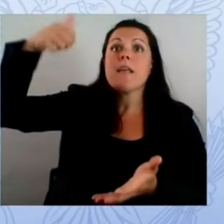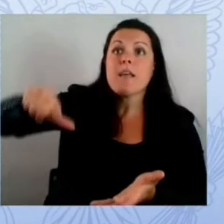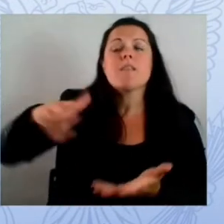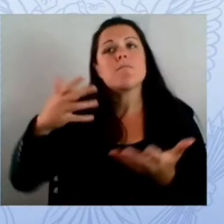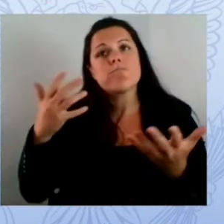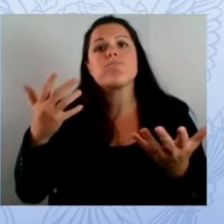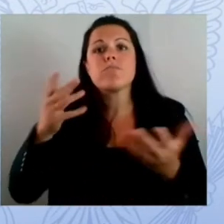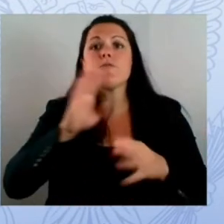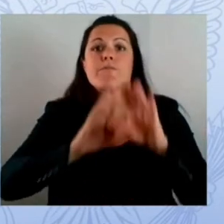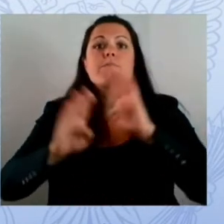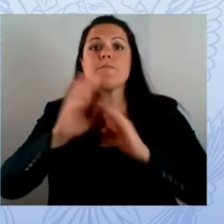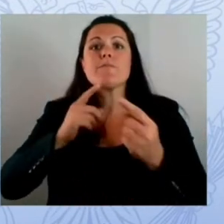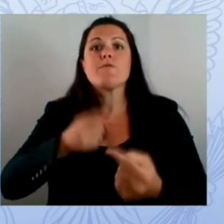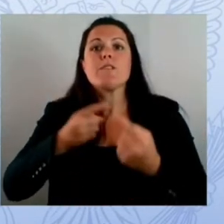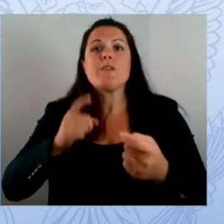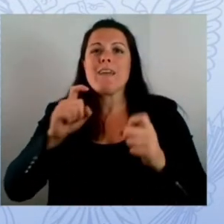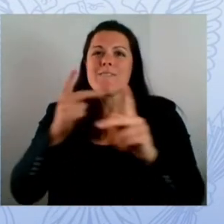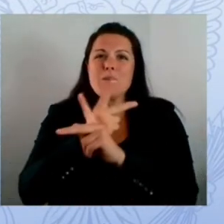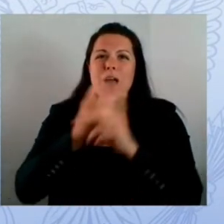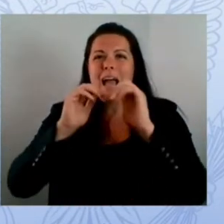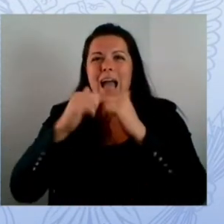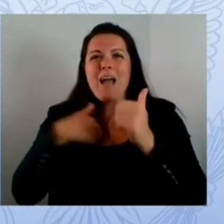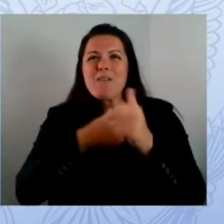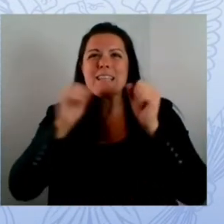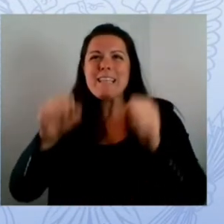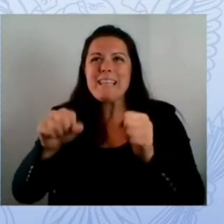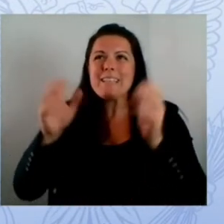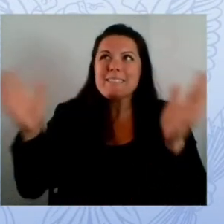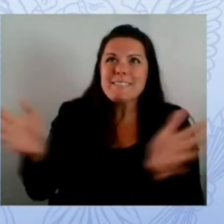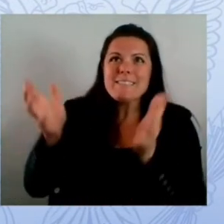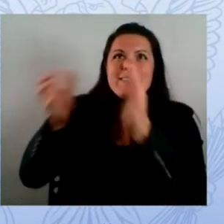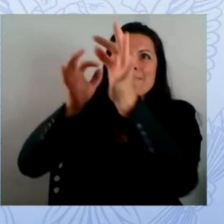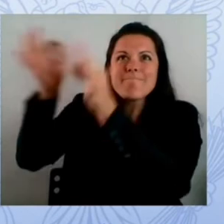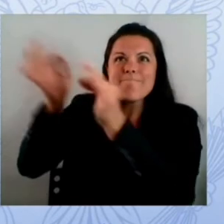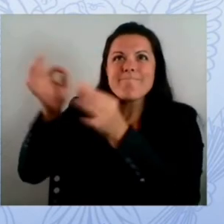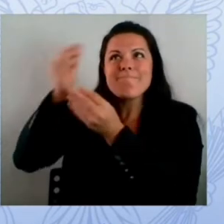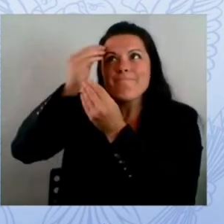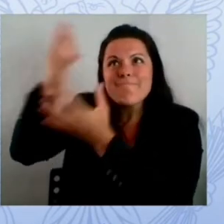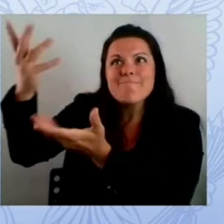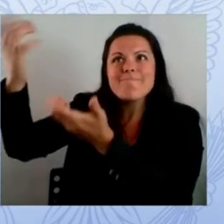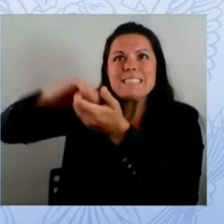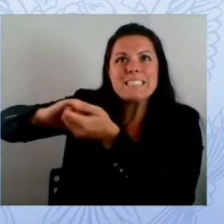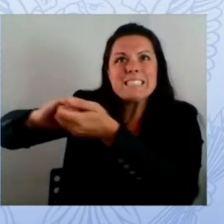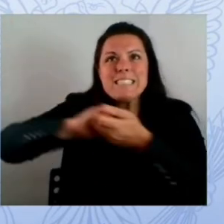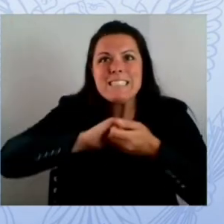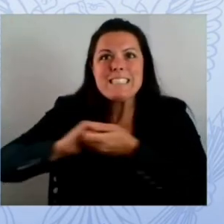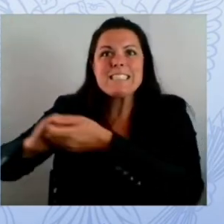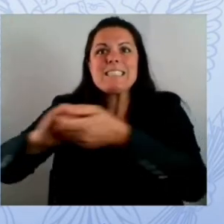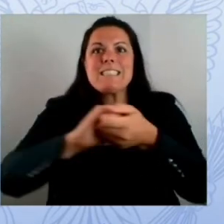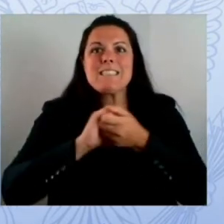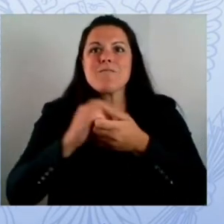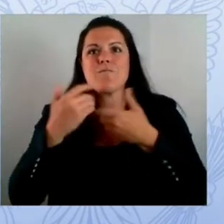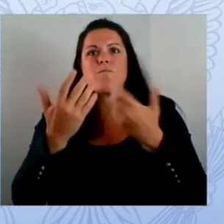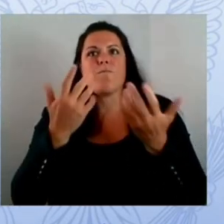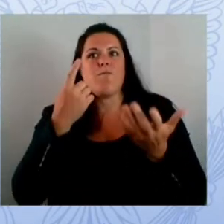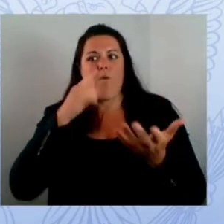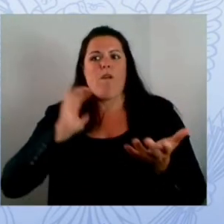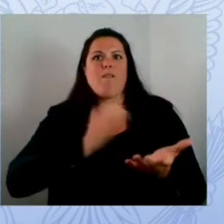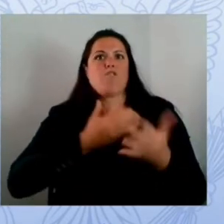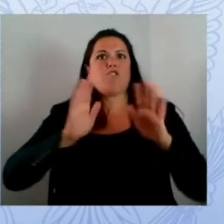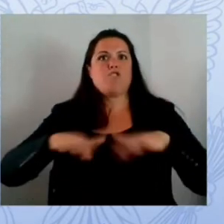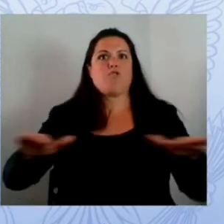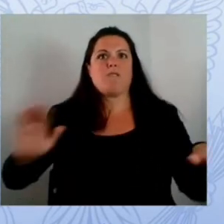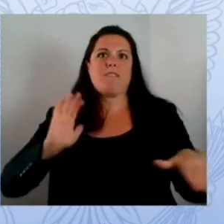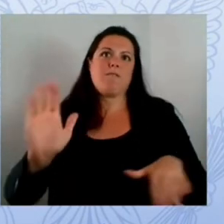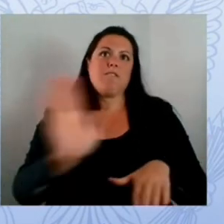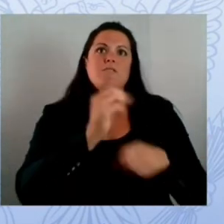here in protecting our digital infrastructure i know vendors should also follow all of the recommendations that you see in this guidance through brief and